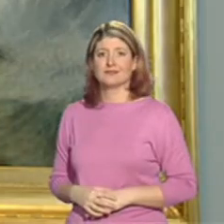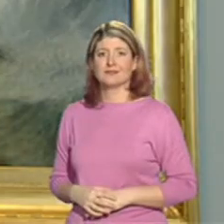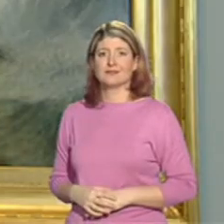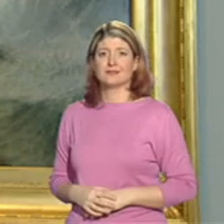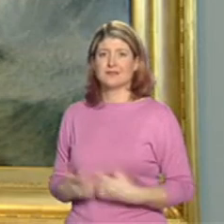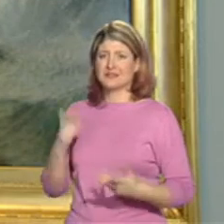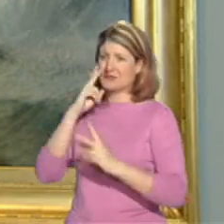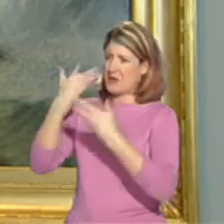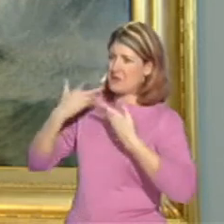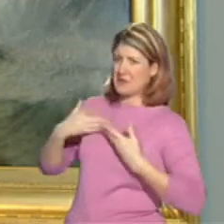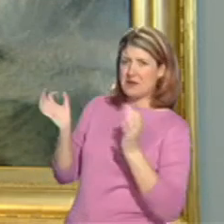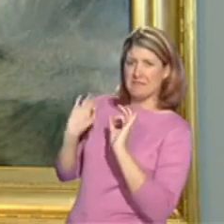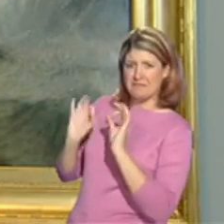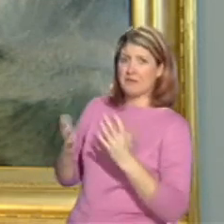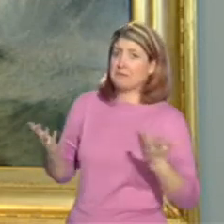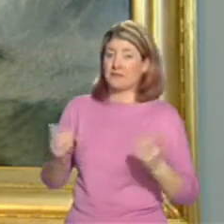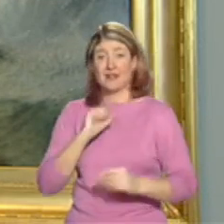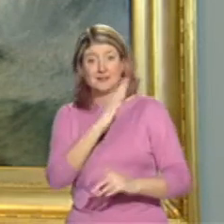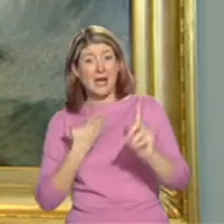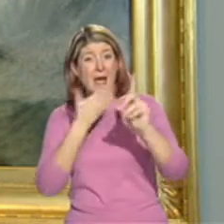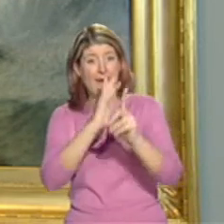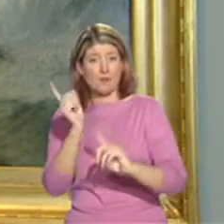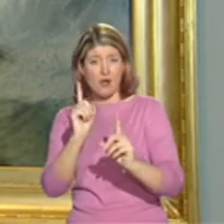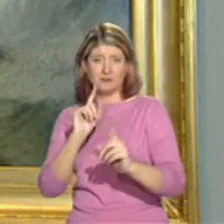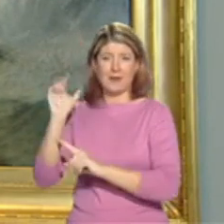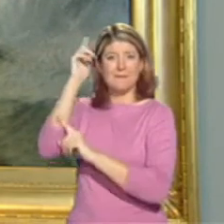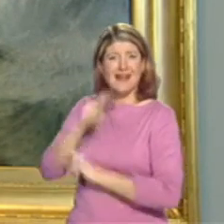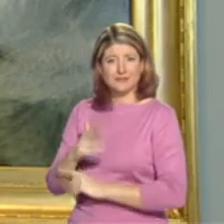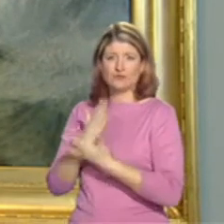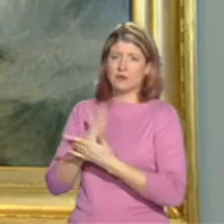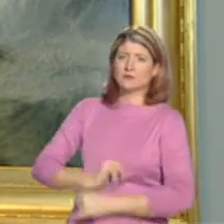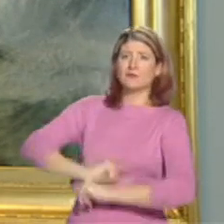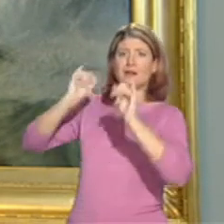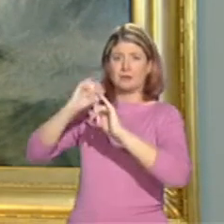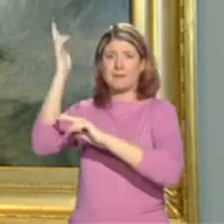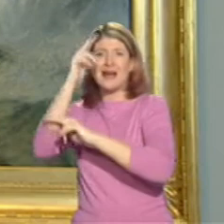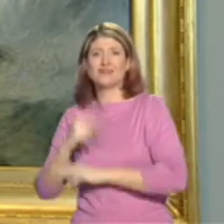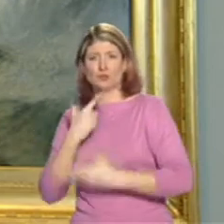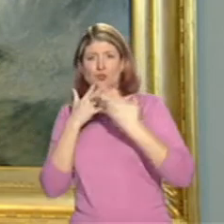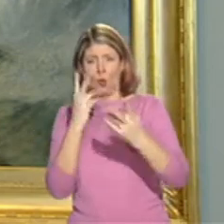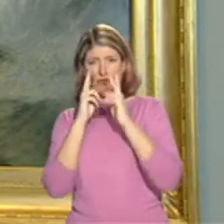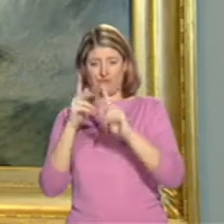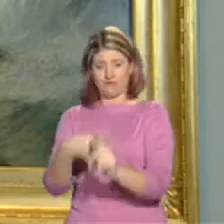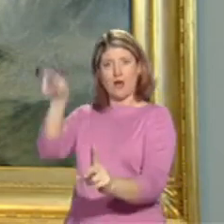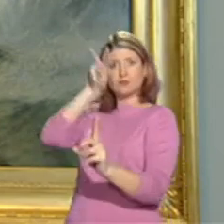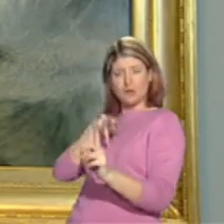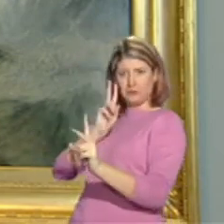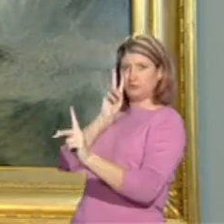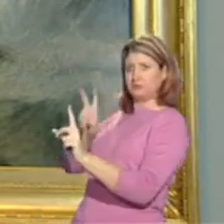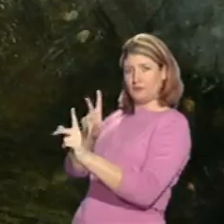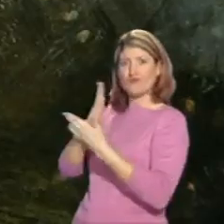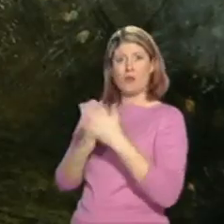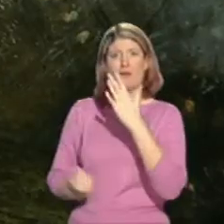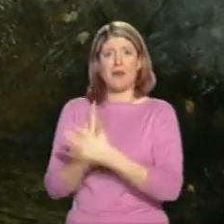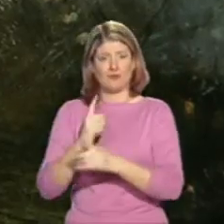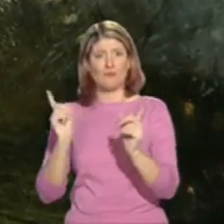Nonetheless, it shows us what Turner's real aim is in this kind of painting, and in a lot of his disaster paintings, which is to give a view from outside,